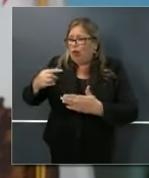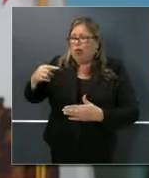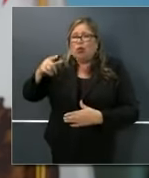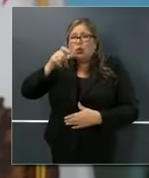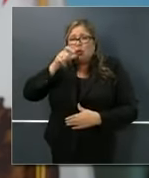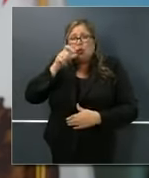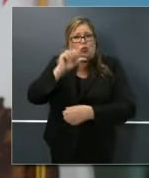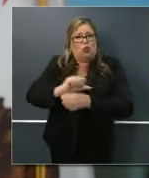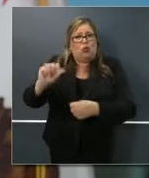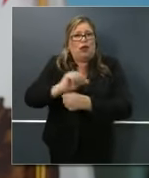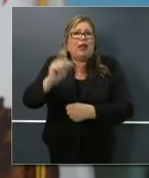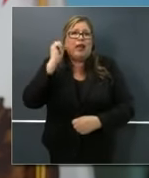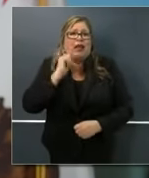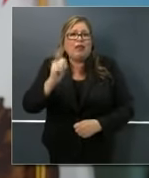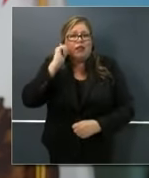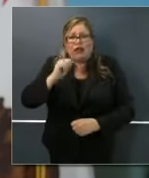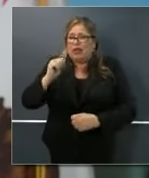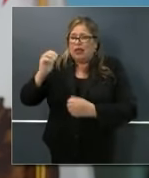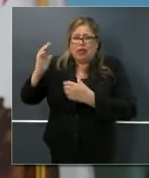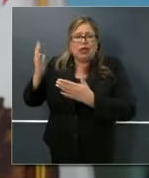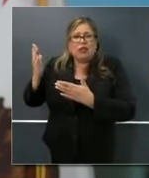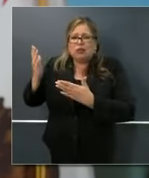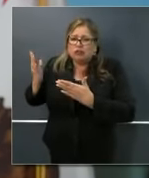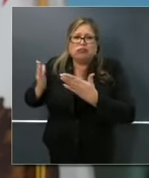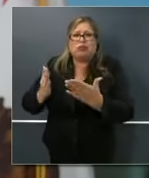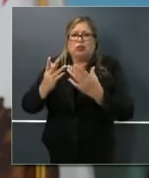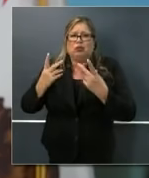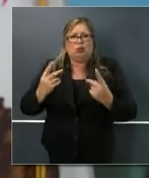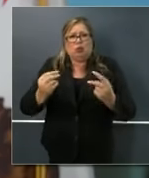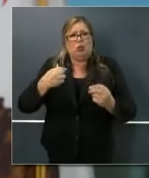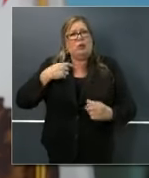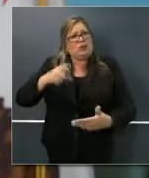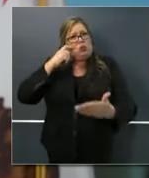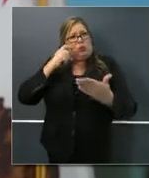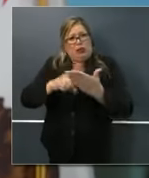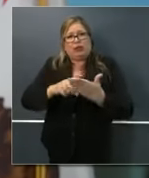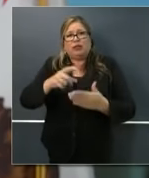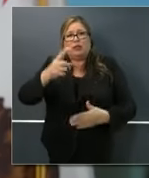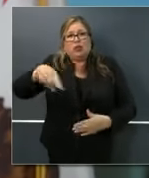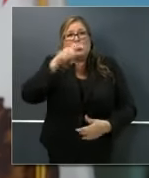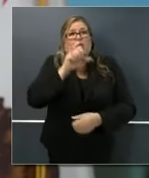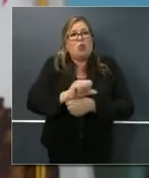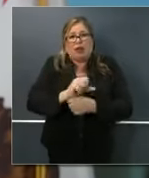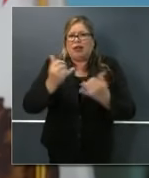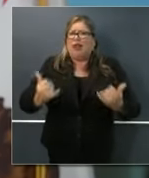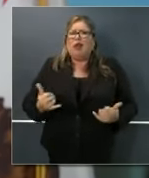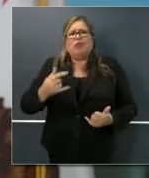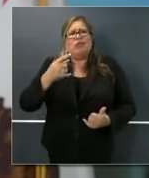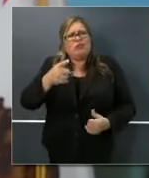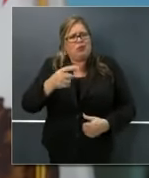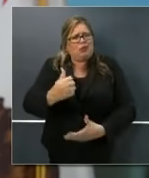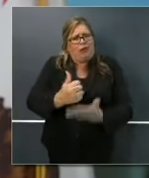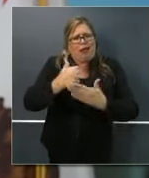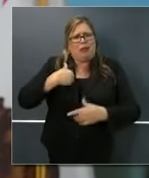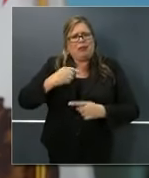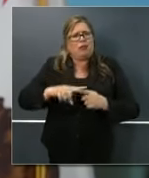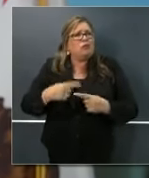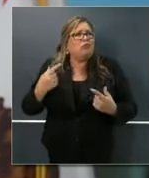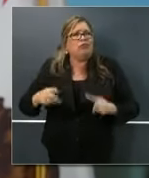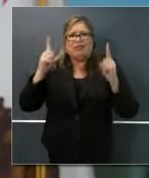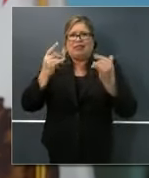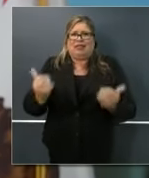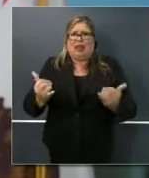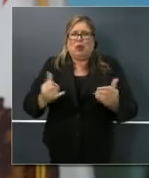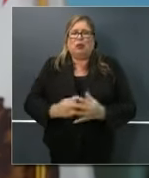unsung heroes that need to be called out at this moment for, yes, meeting this moment. Let me give you a brief update.